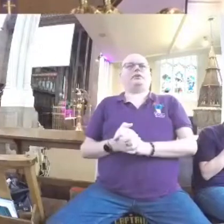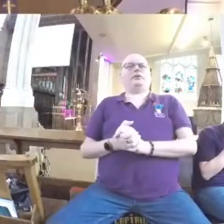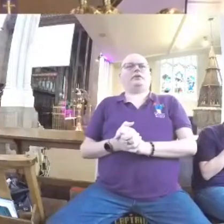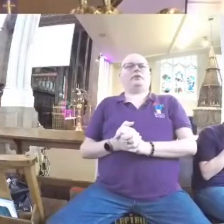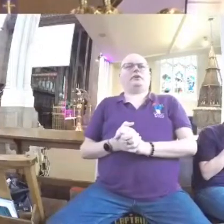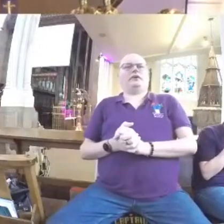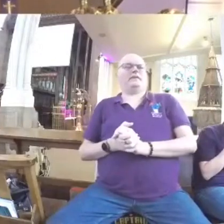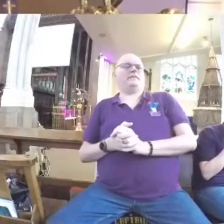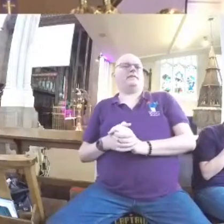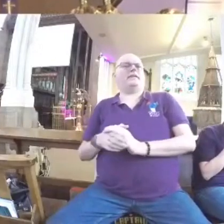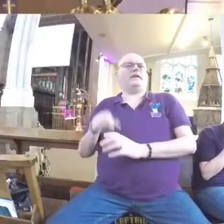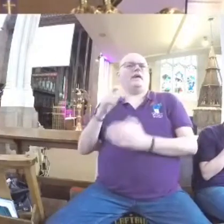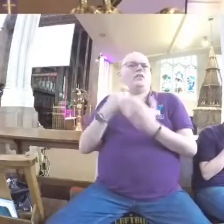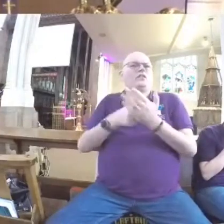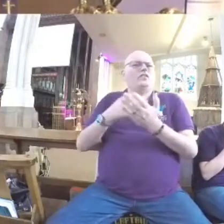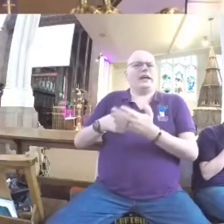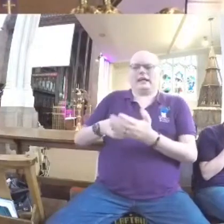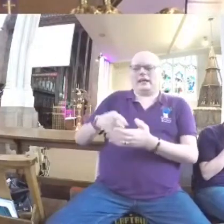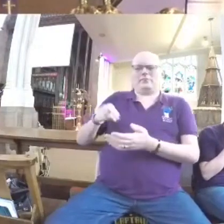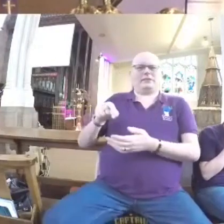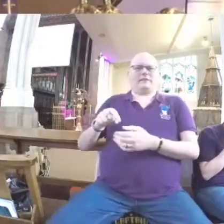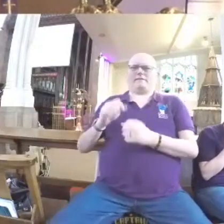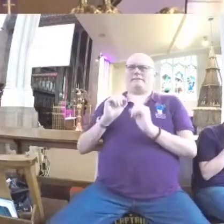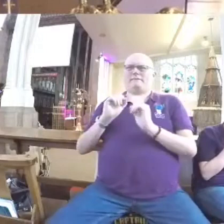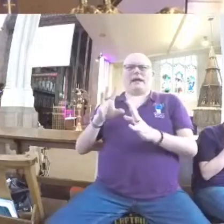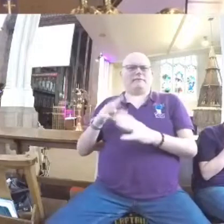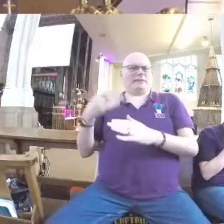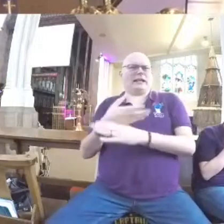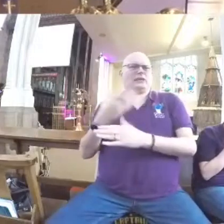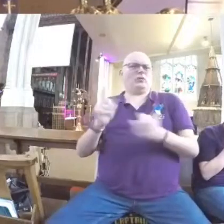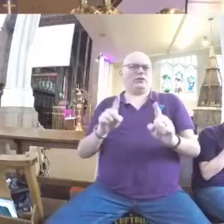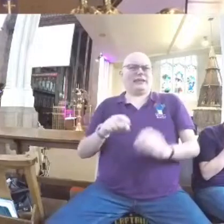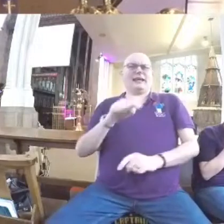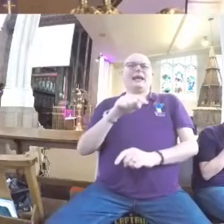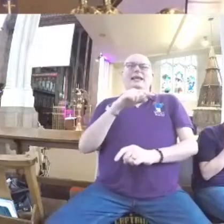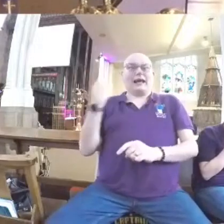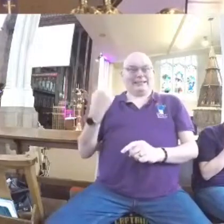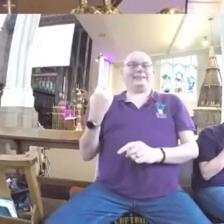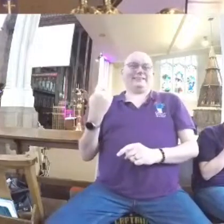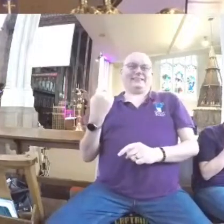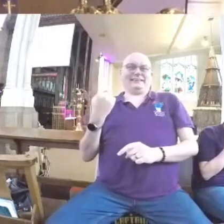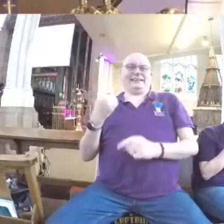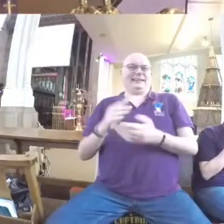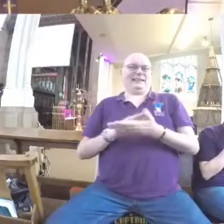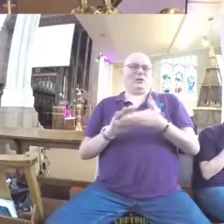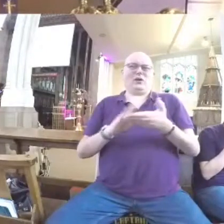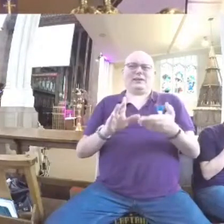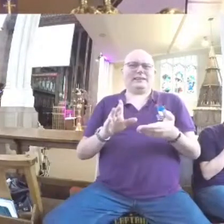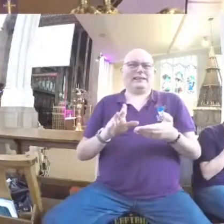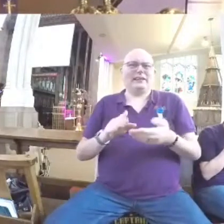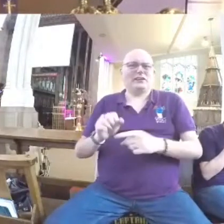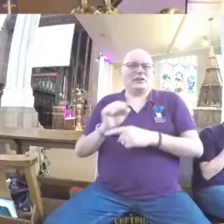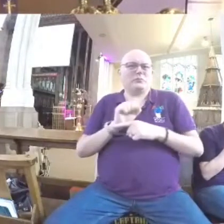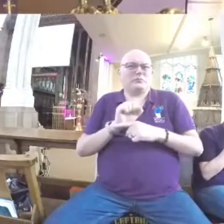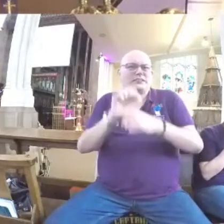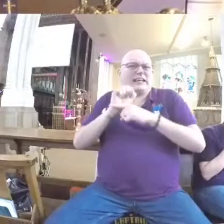deed of Rahab was actually telling a lie to protect two spies of Joshua. So it is strange that